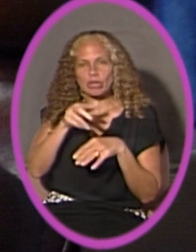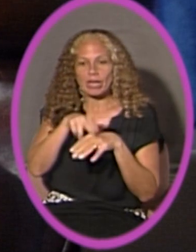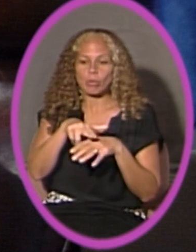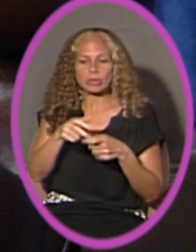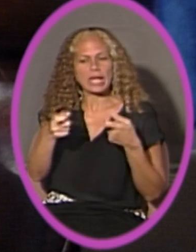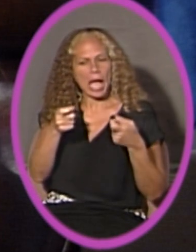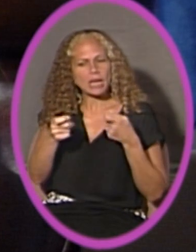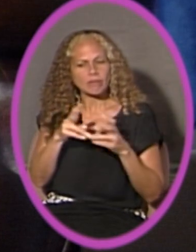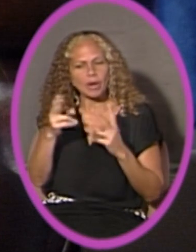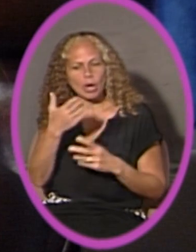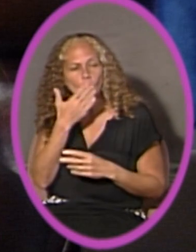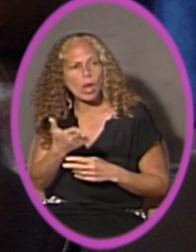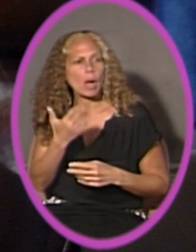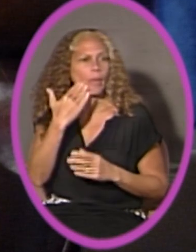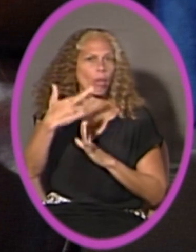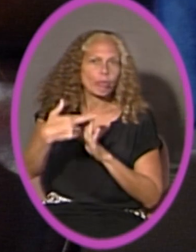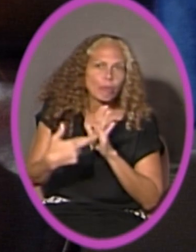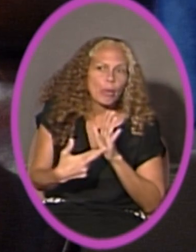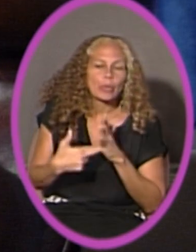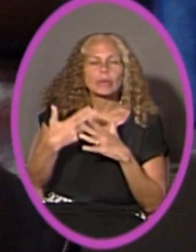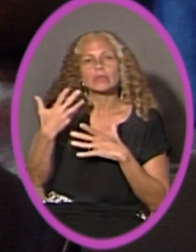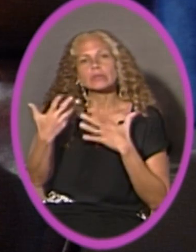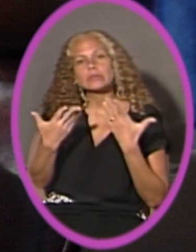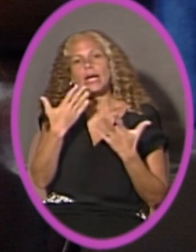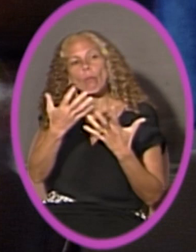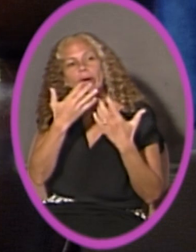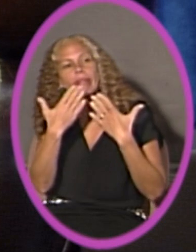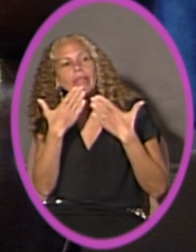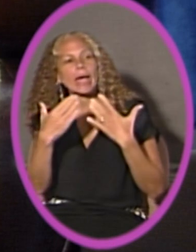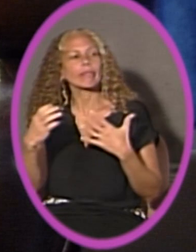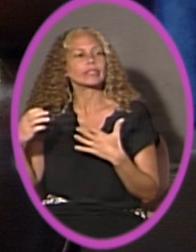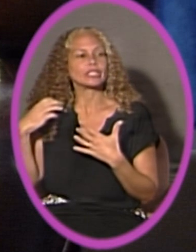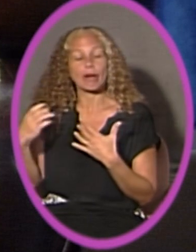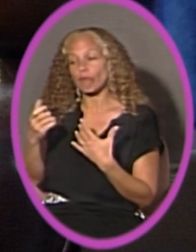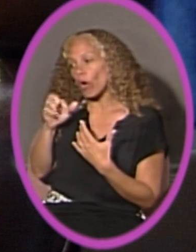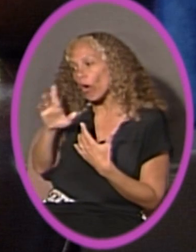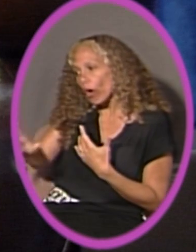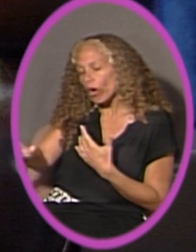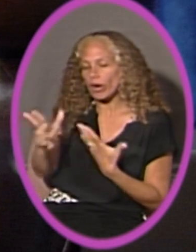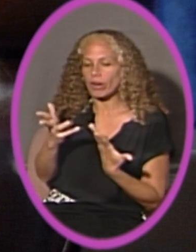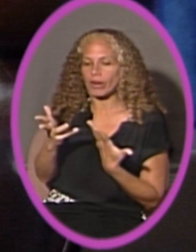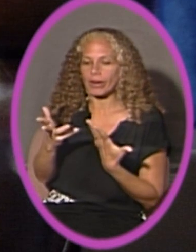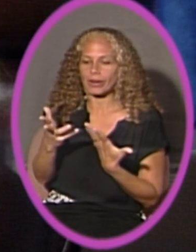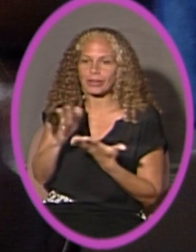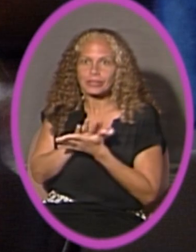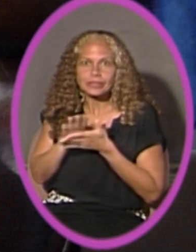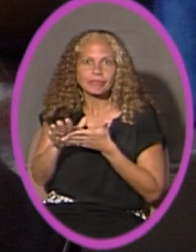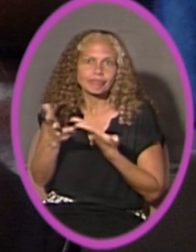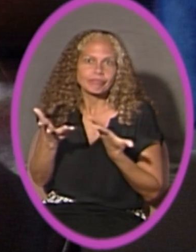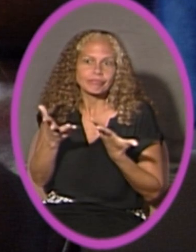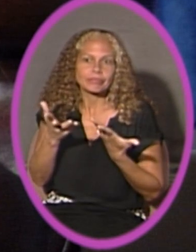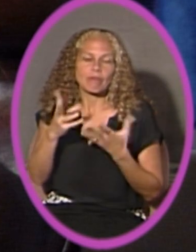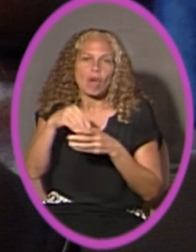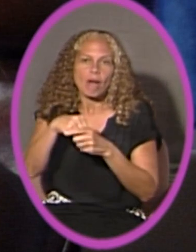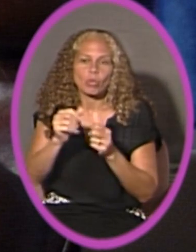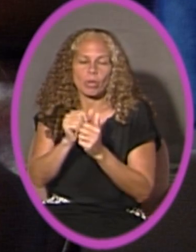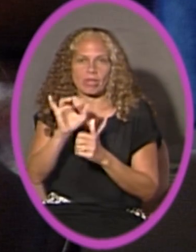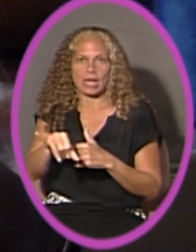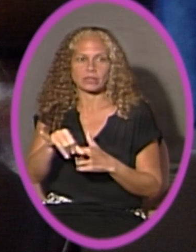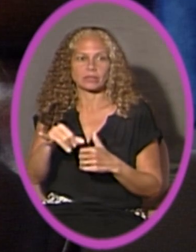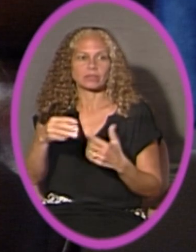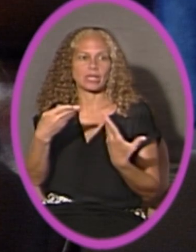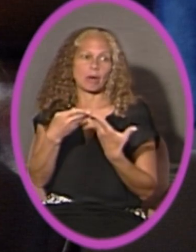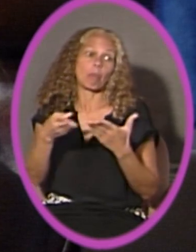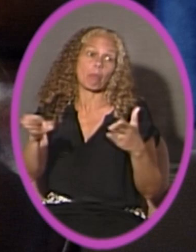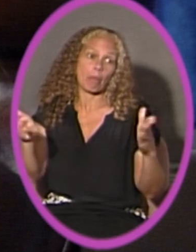handled very well. You know, we know what the rules are and I want to thank the chair for her indulgence in all of this. Public hearing is always the most